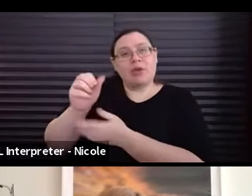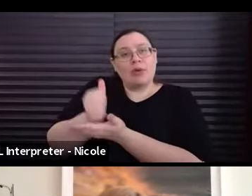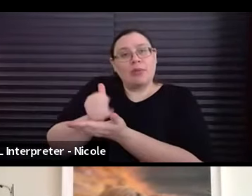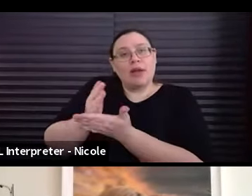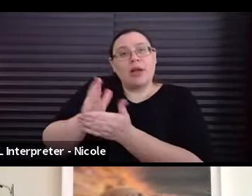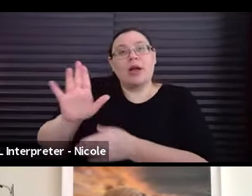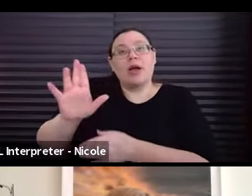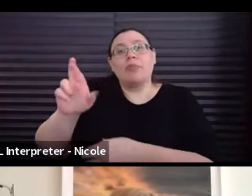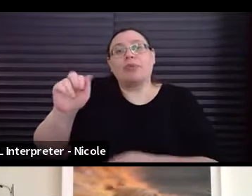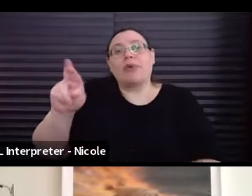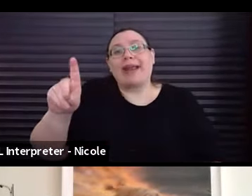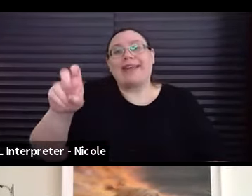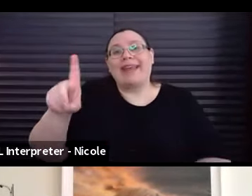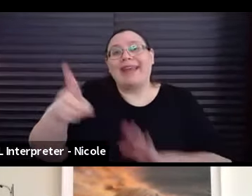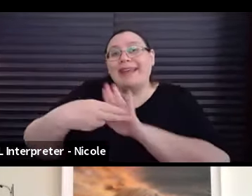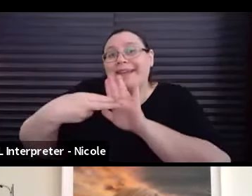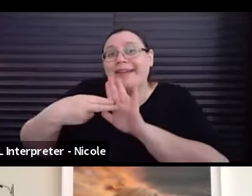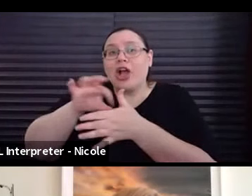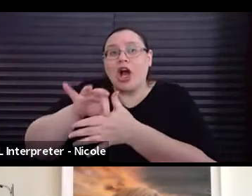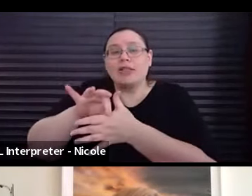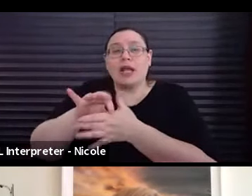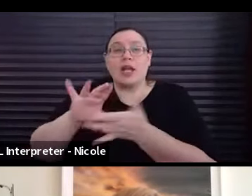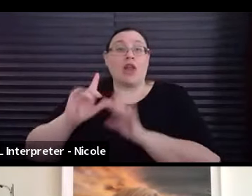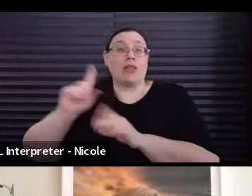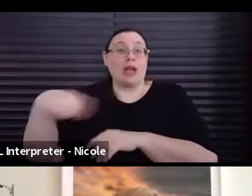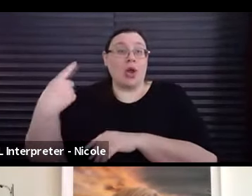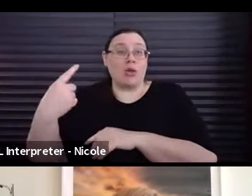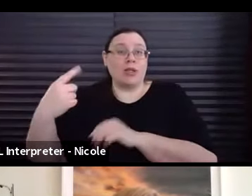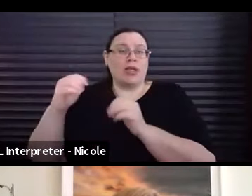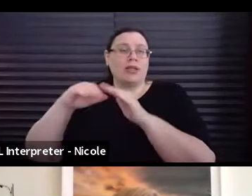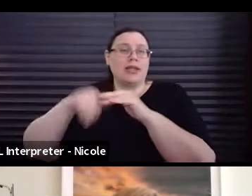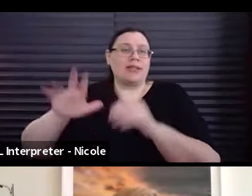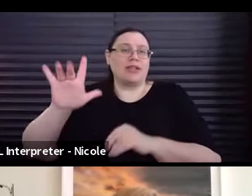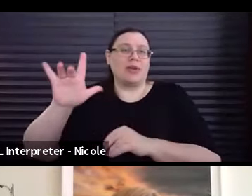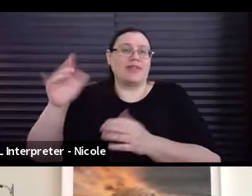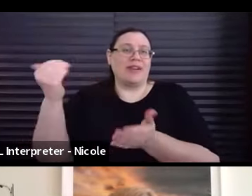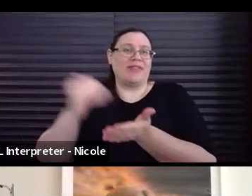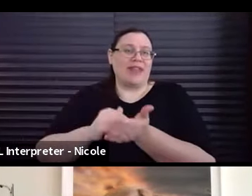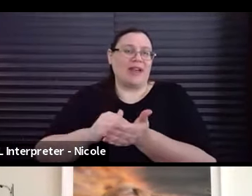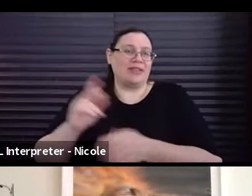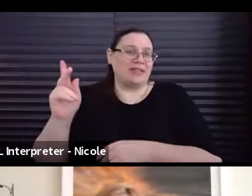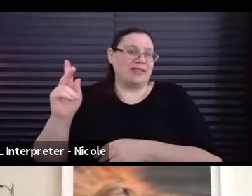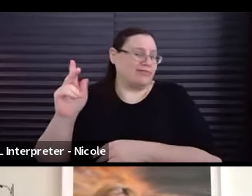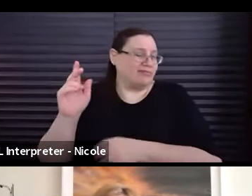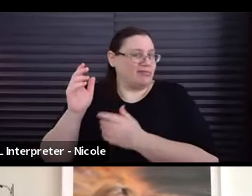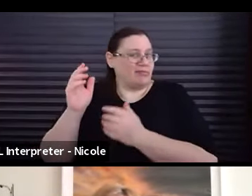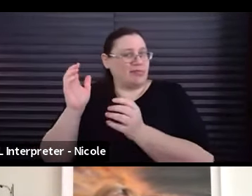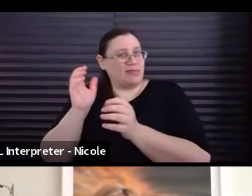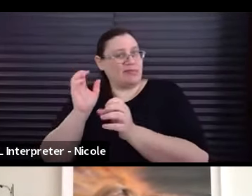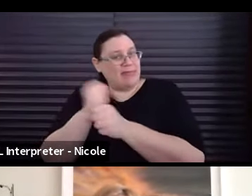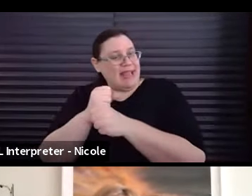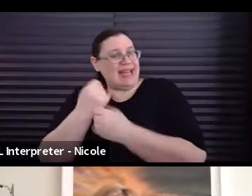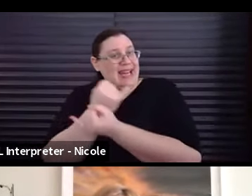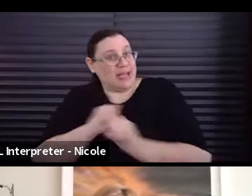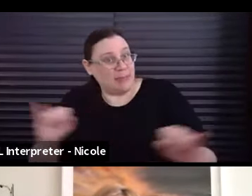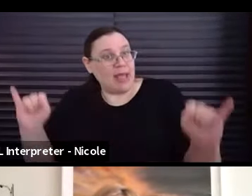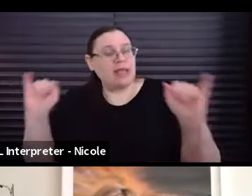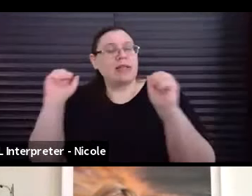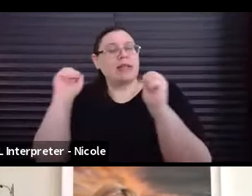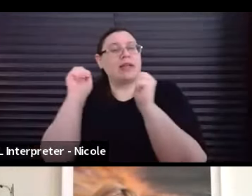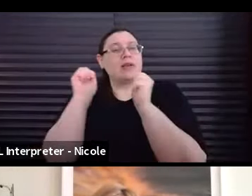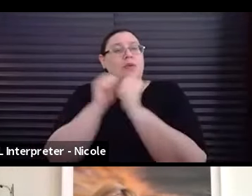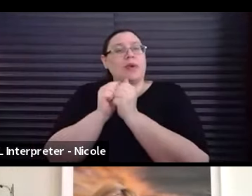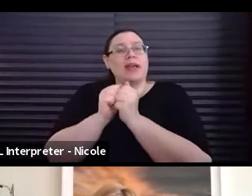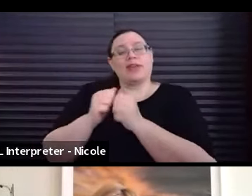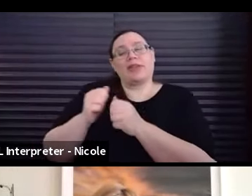content online only under 20,000 K creative content distributed independently with the partnership of a featured